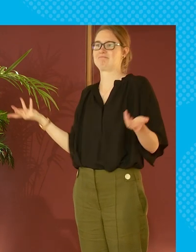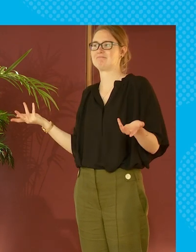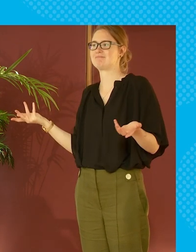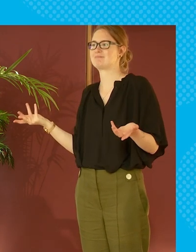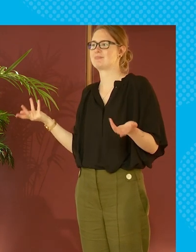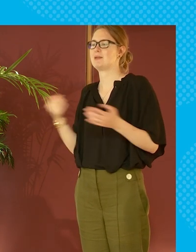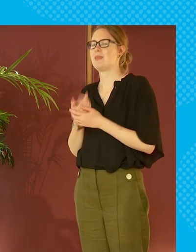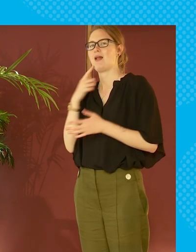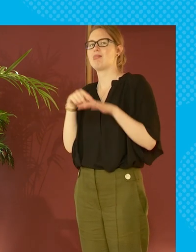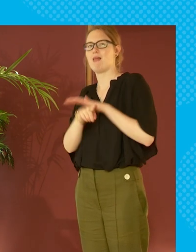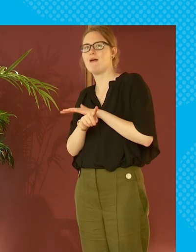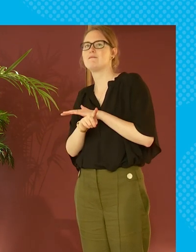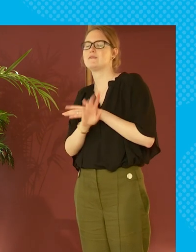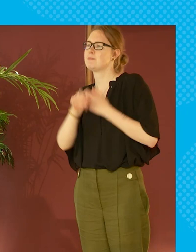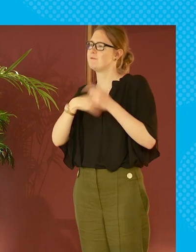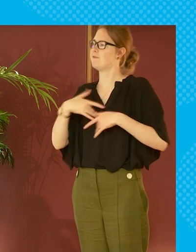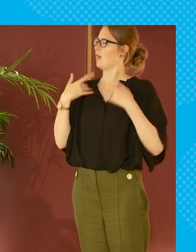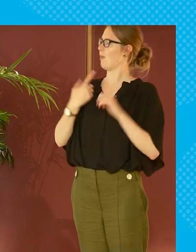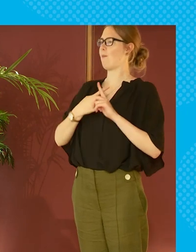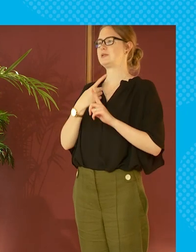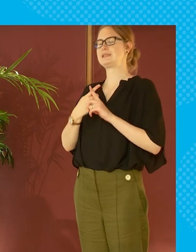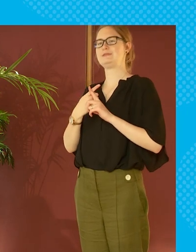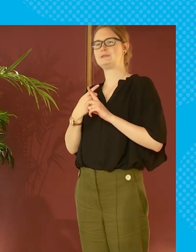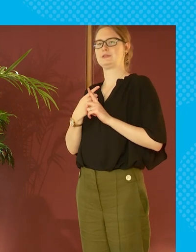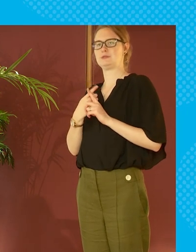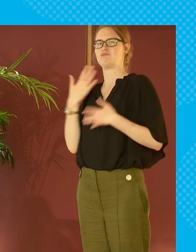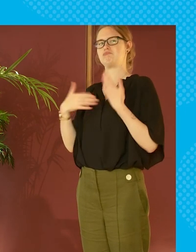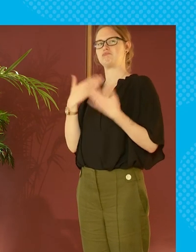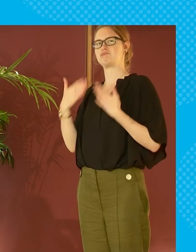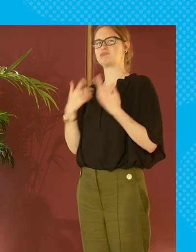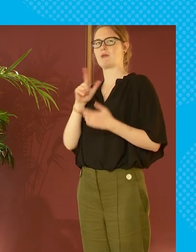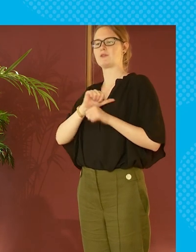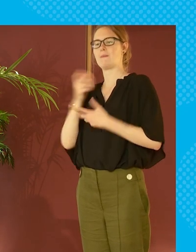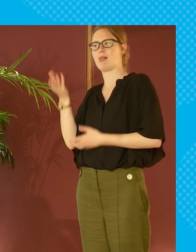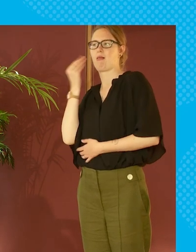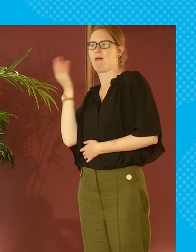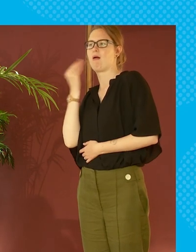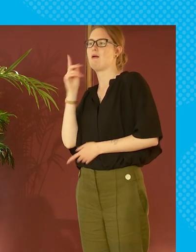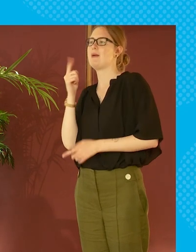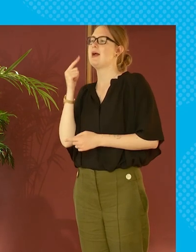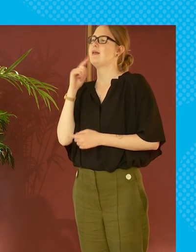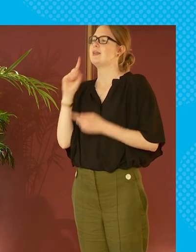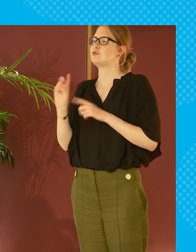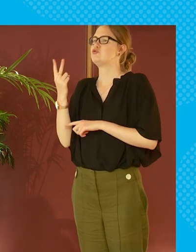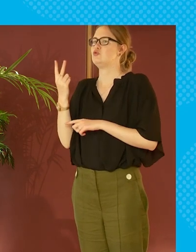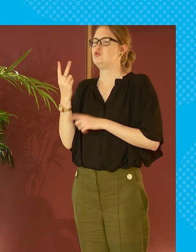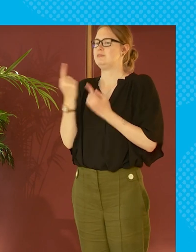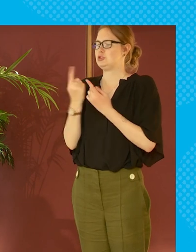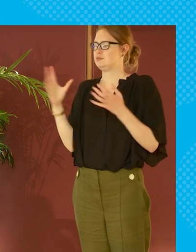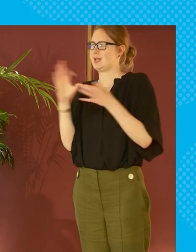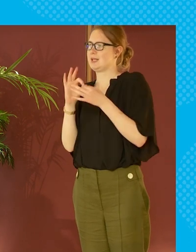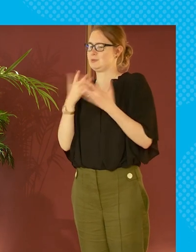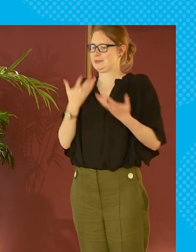um but then i came away uh much more positive than i than i started uh the afternoon but i think the two are